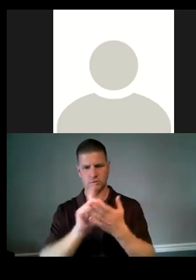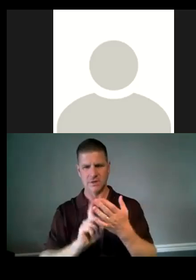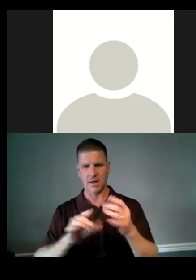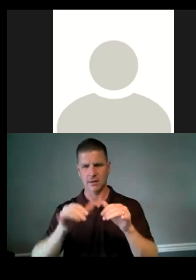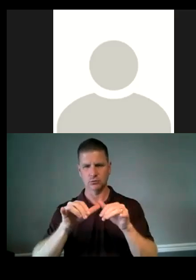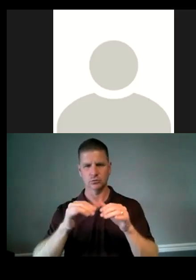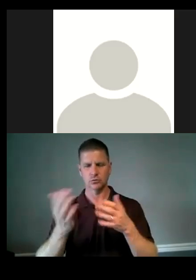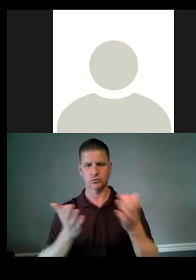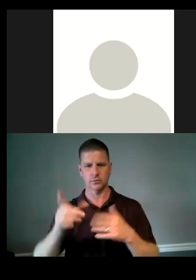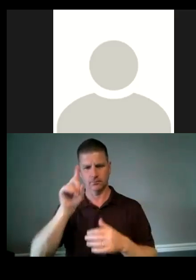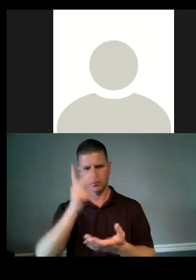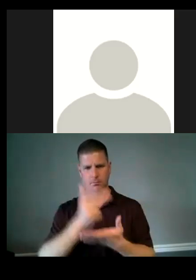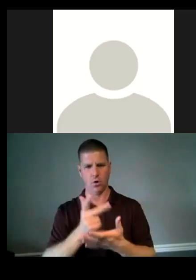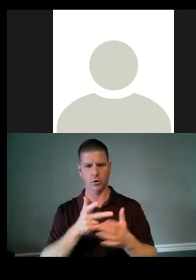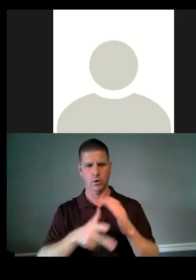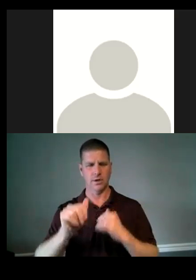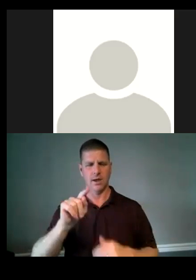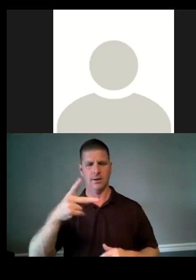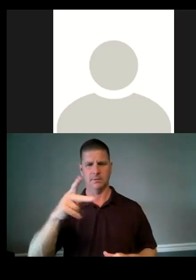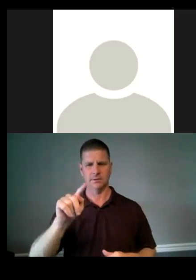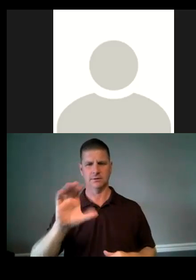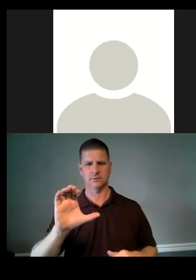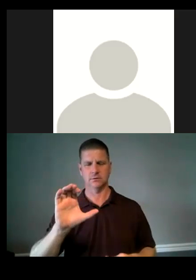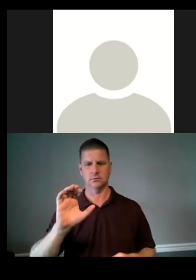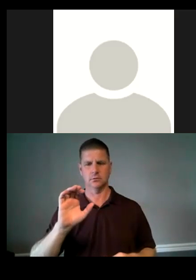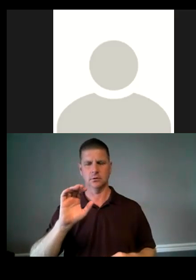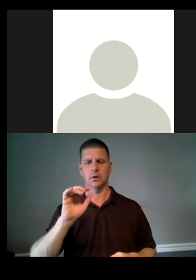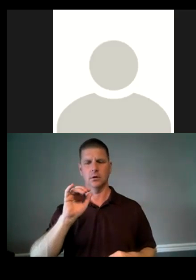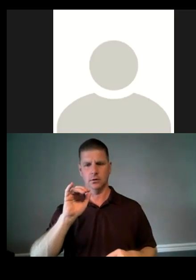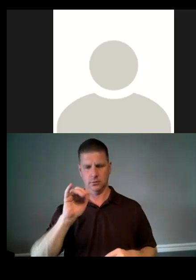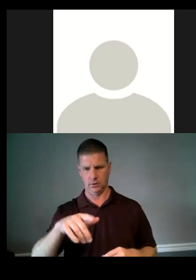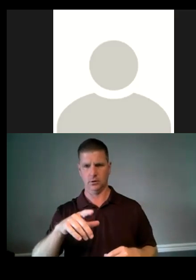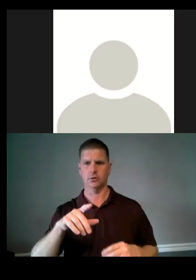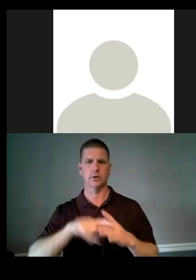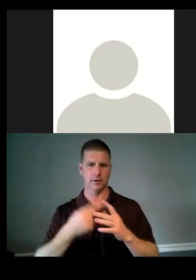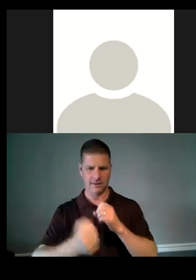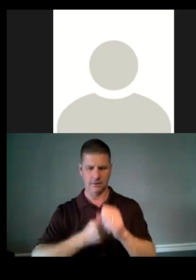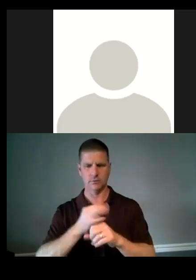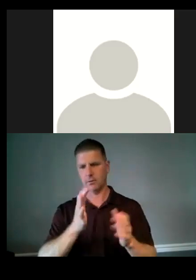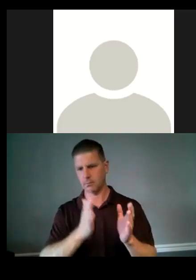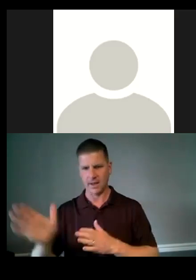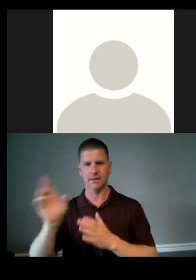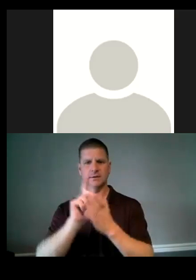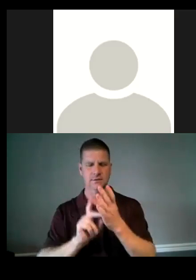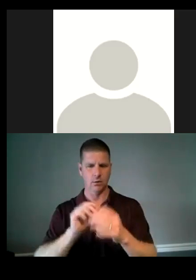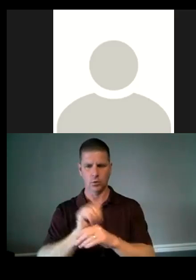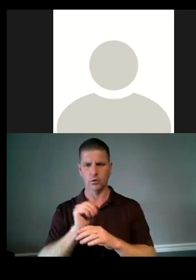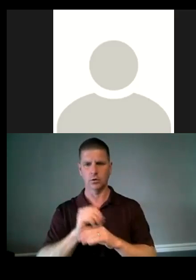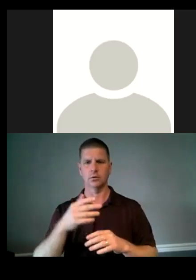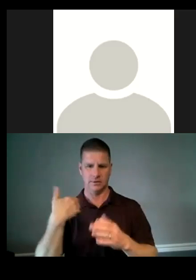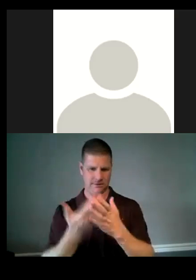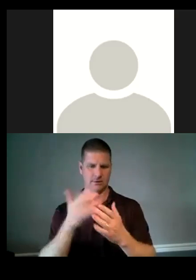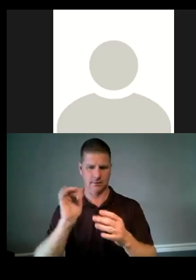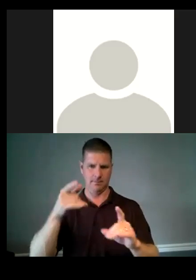services for a parking garage at PTC, um, which spurred years of planning and design work, um, you know, getting to this